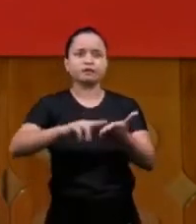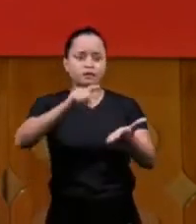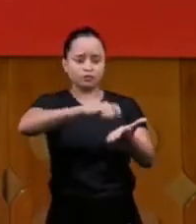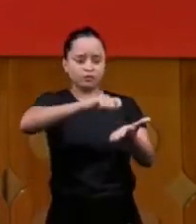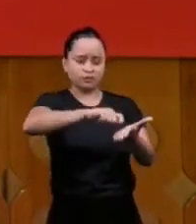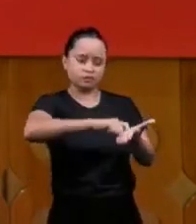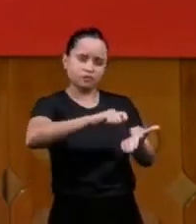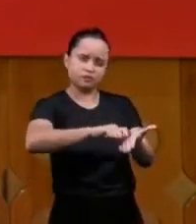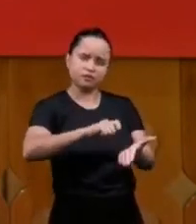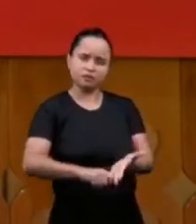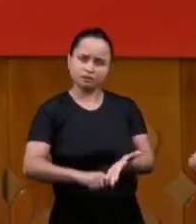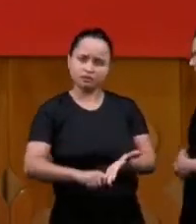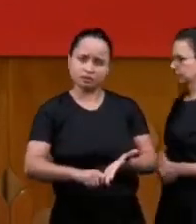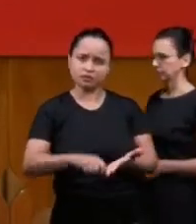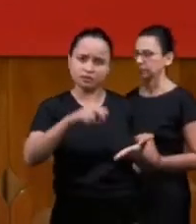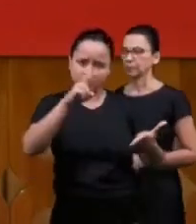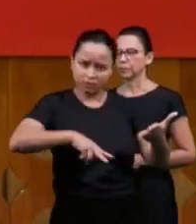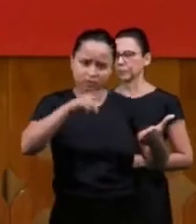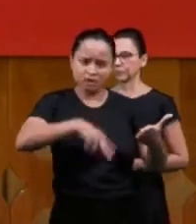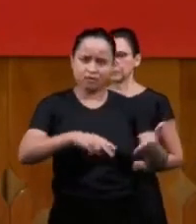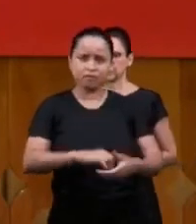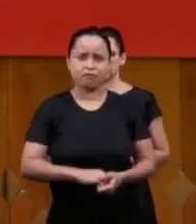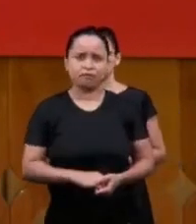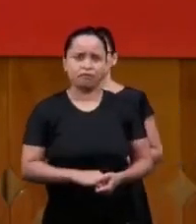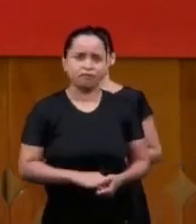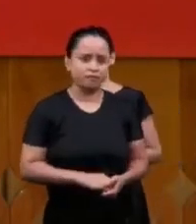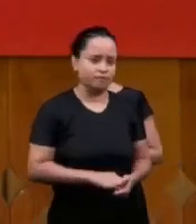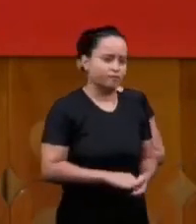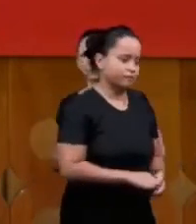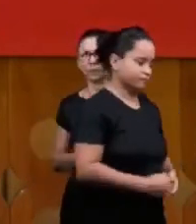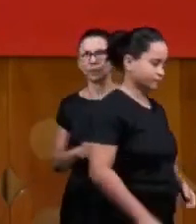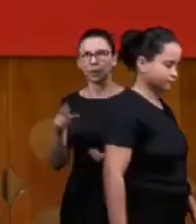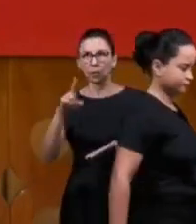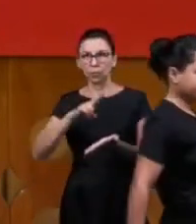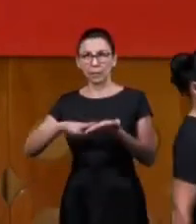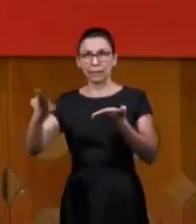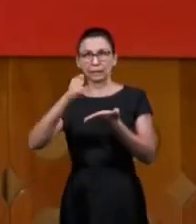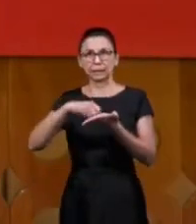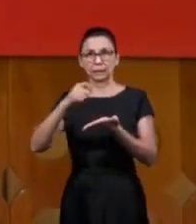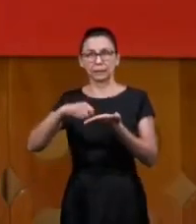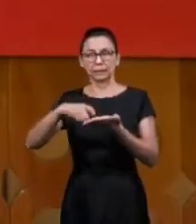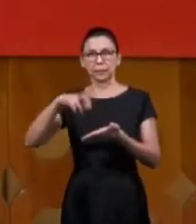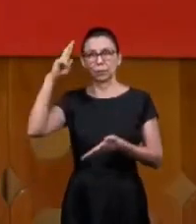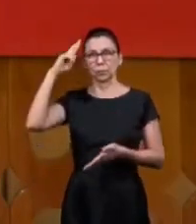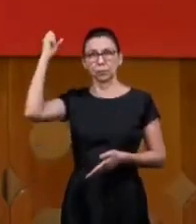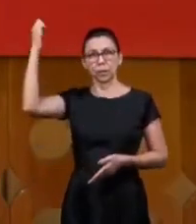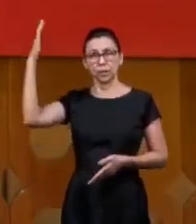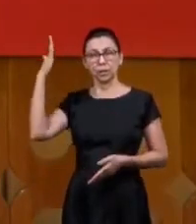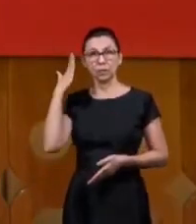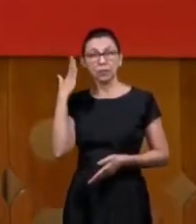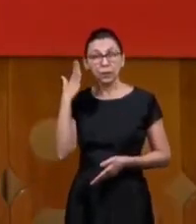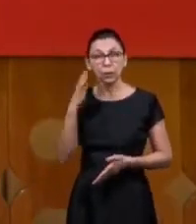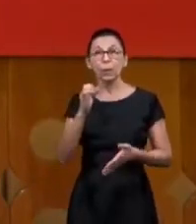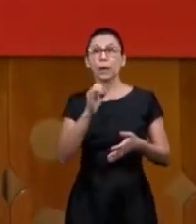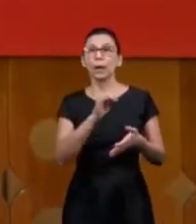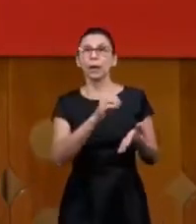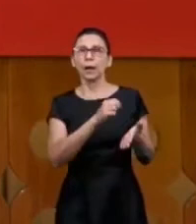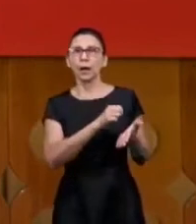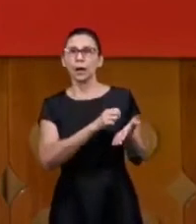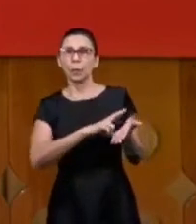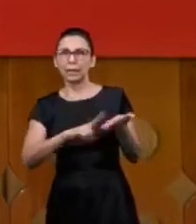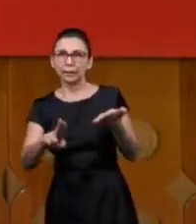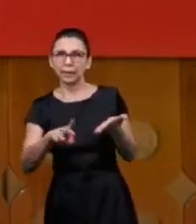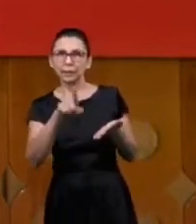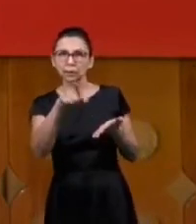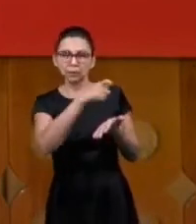you wrote I'm not going to write this I'm not going to read it the Lord revealed and you vow and you renounce what you did